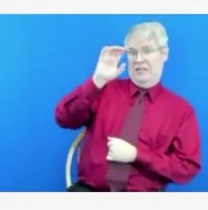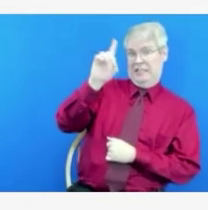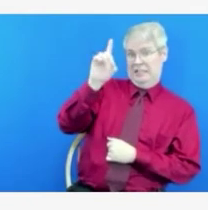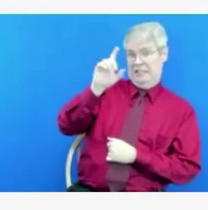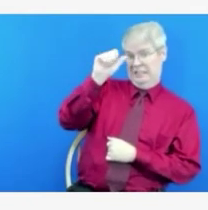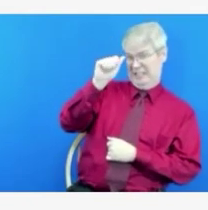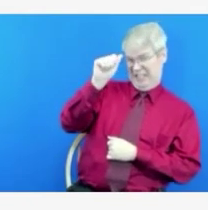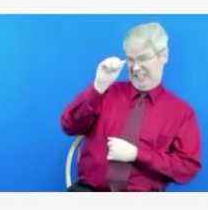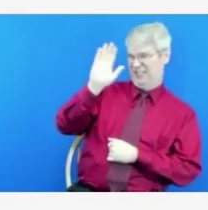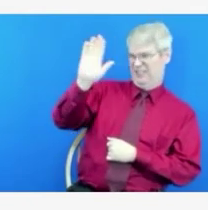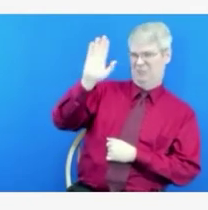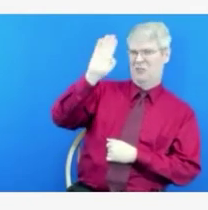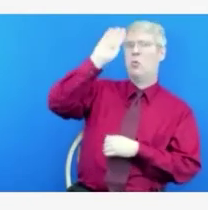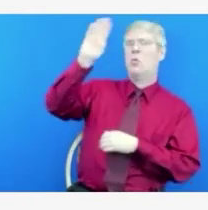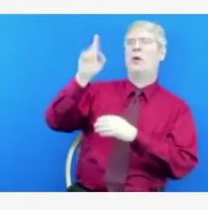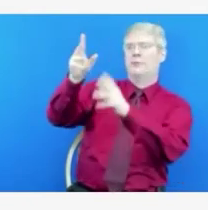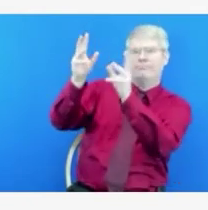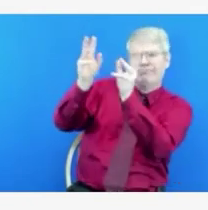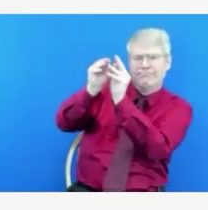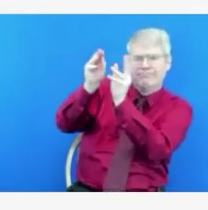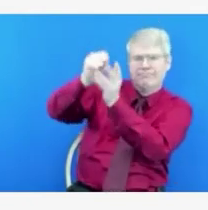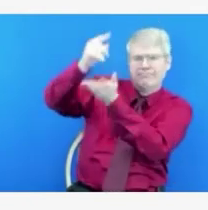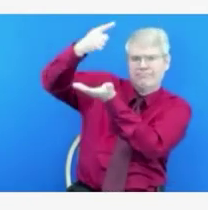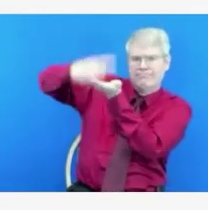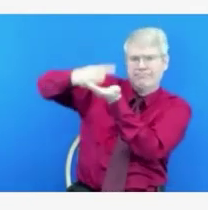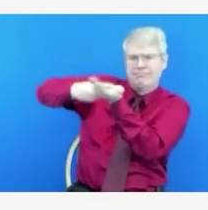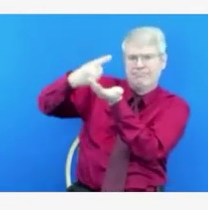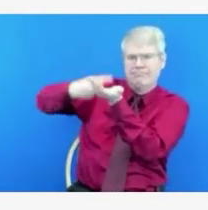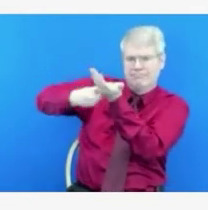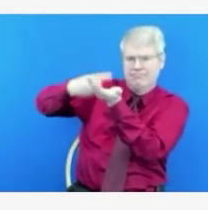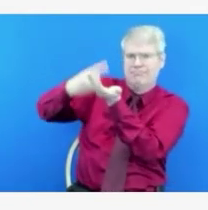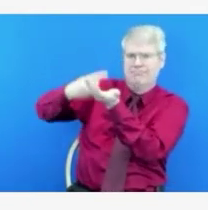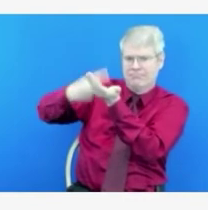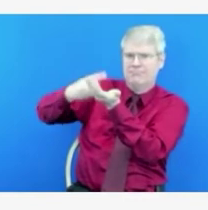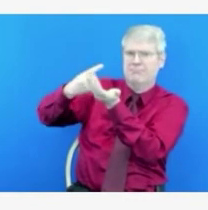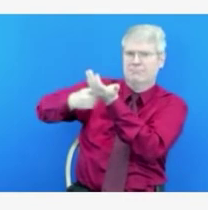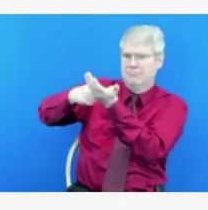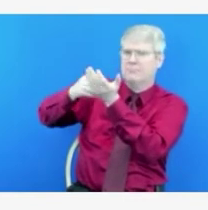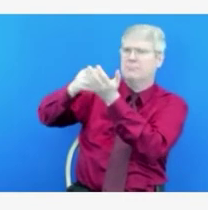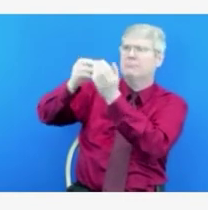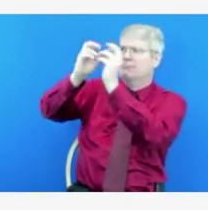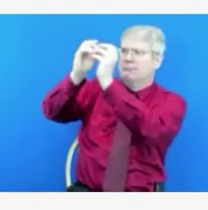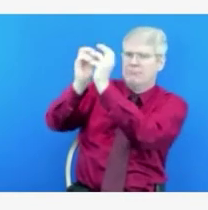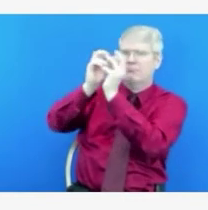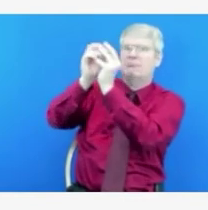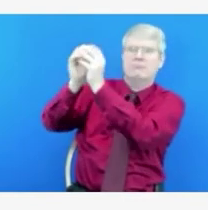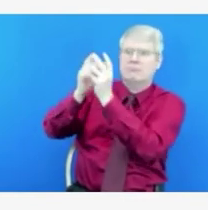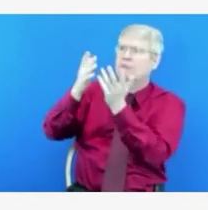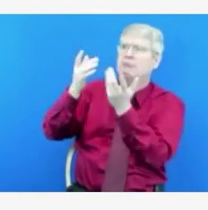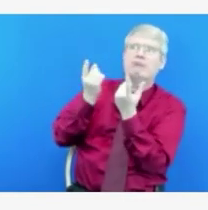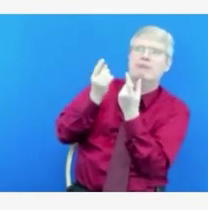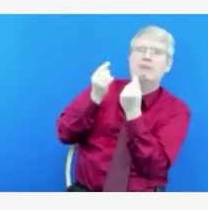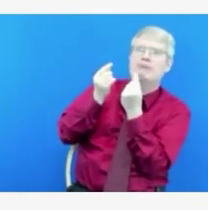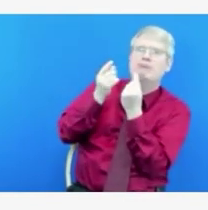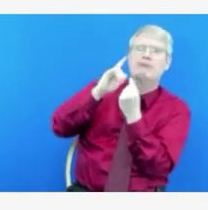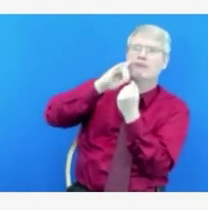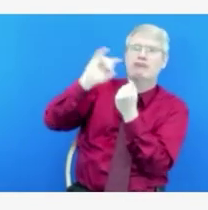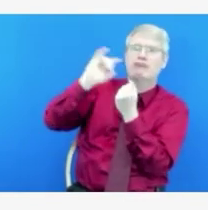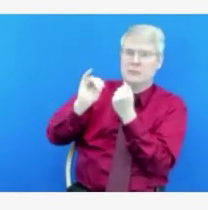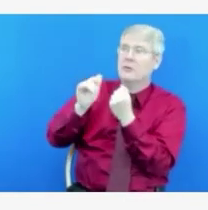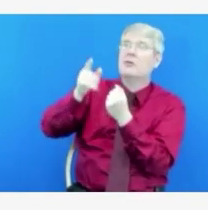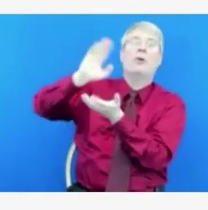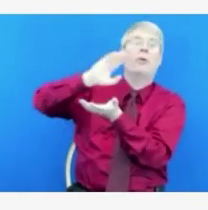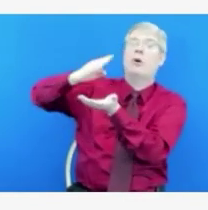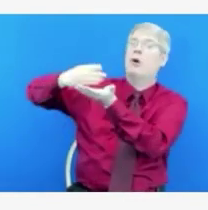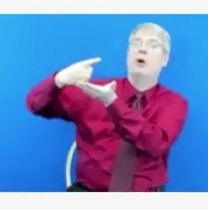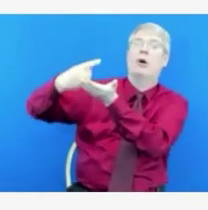other work. And I'm very eager to hear discussions on two major areas. One is the possible authorization